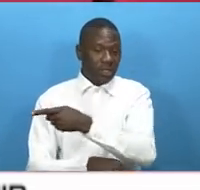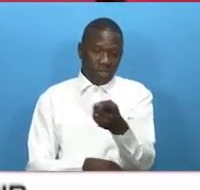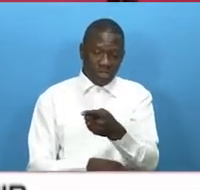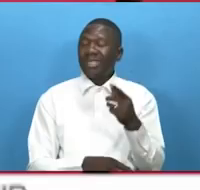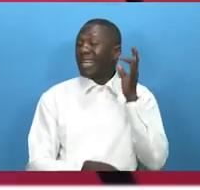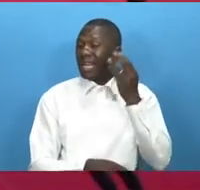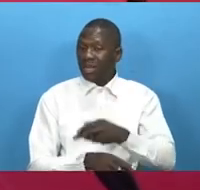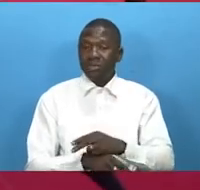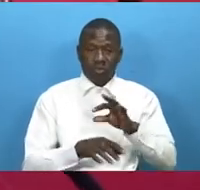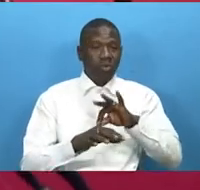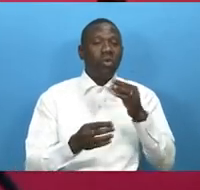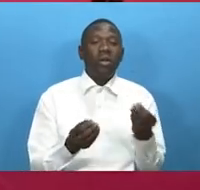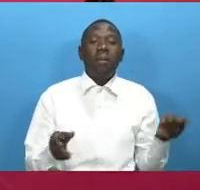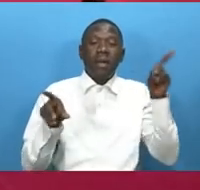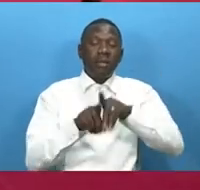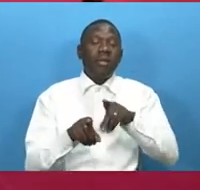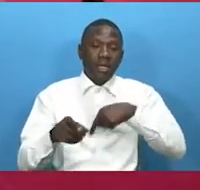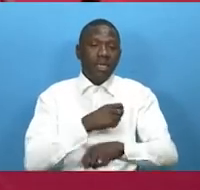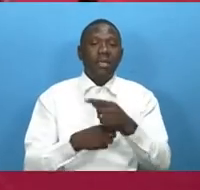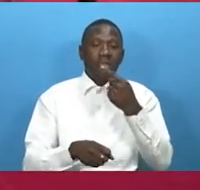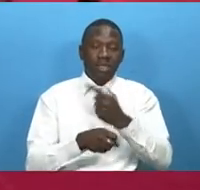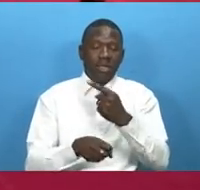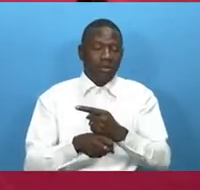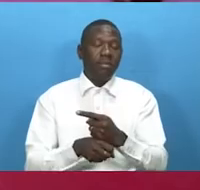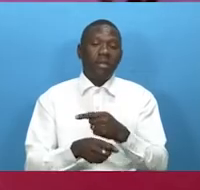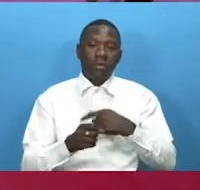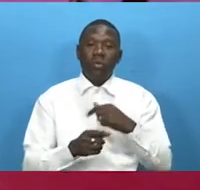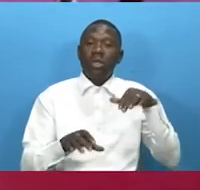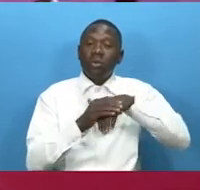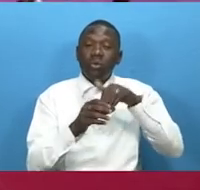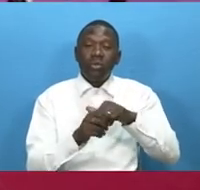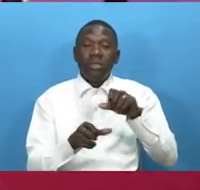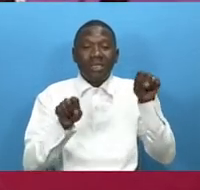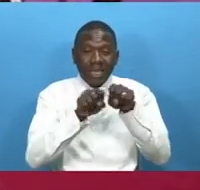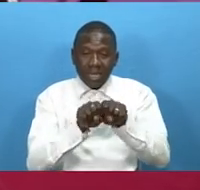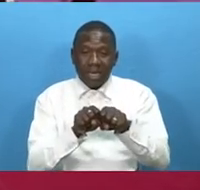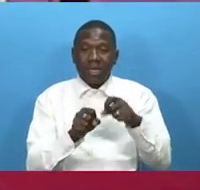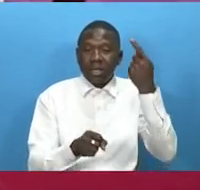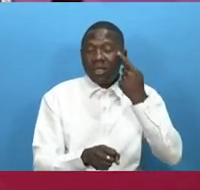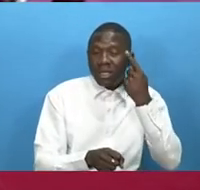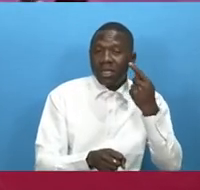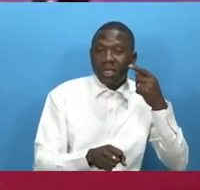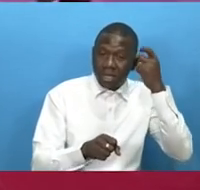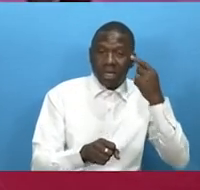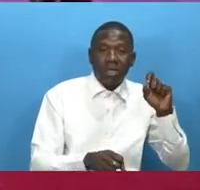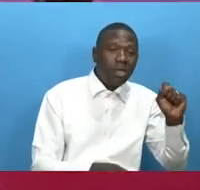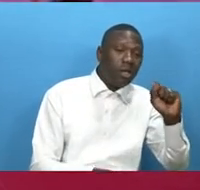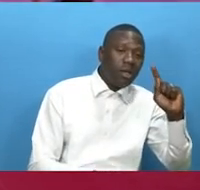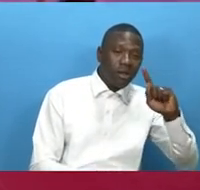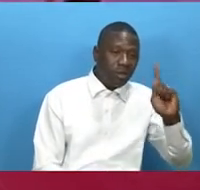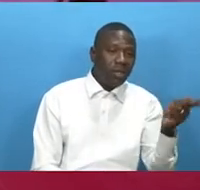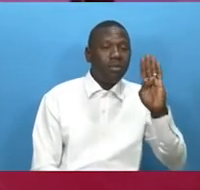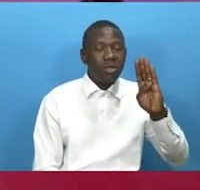the gambia in the eight nation competition which includes senegal guinea guinea-bissau mali syria leone and cape verd